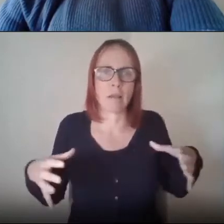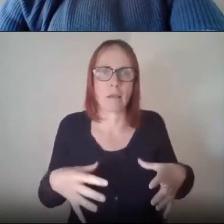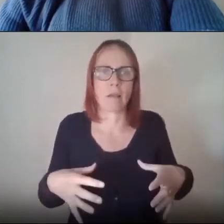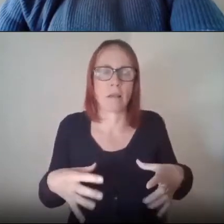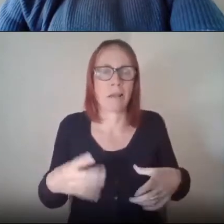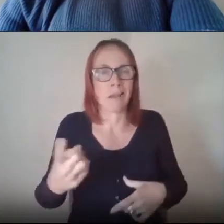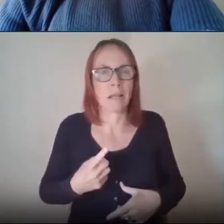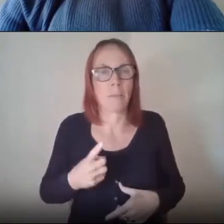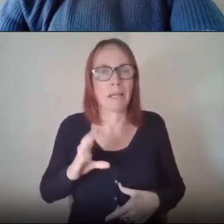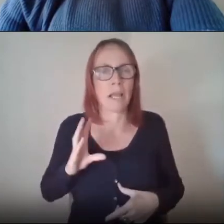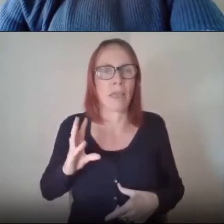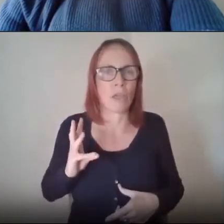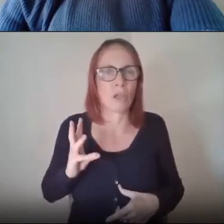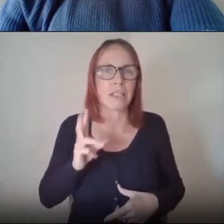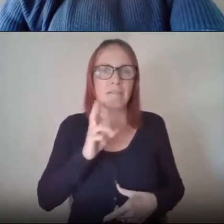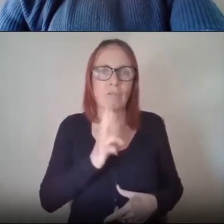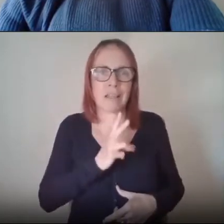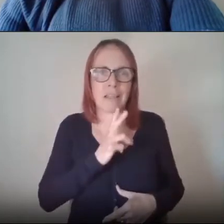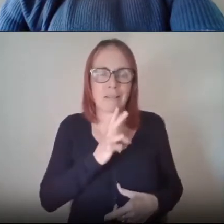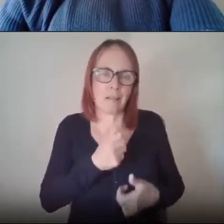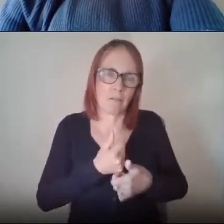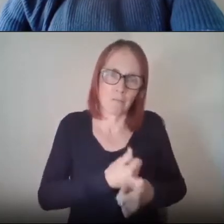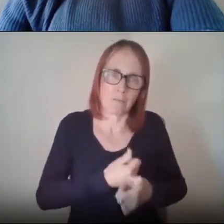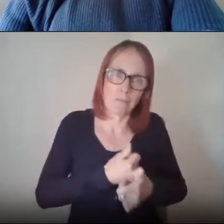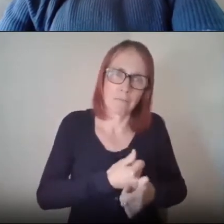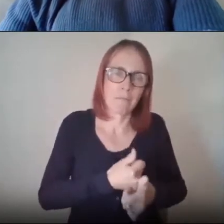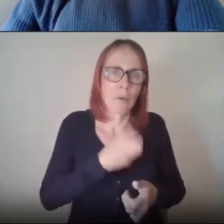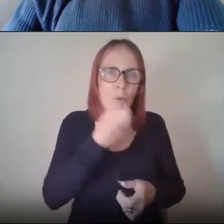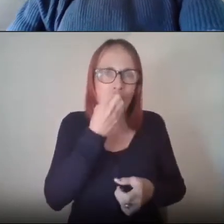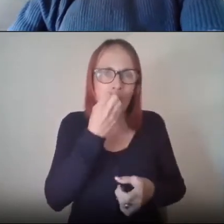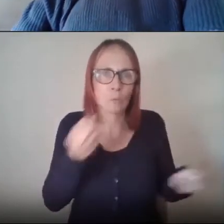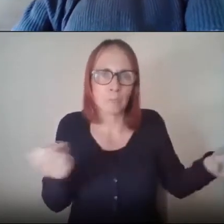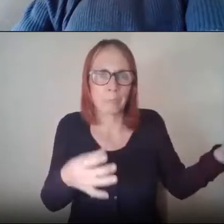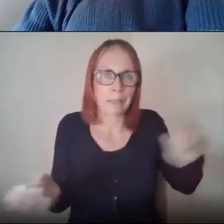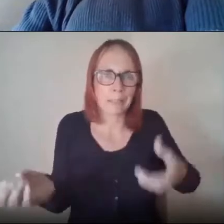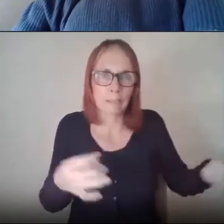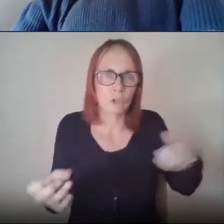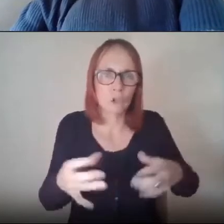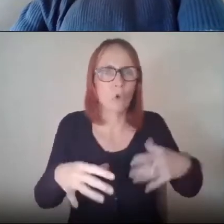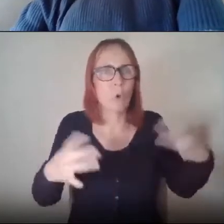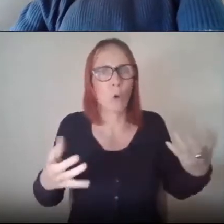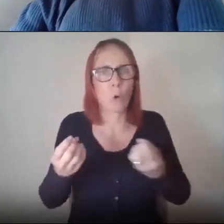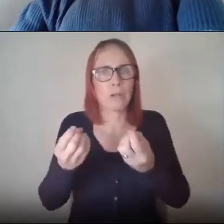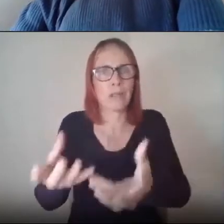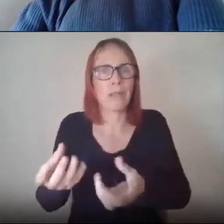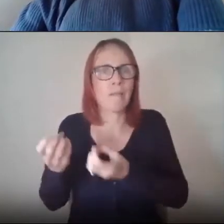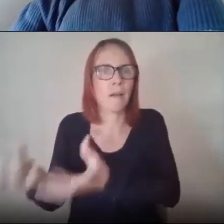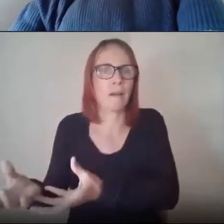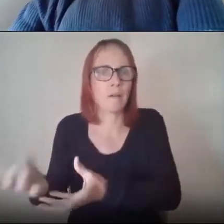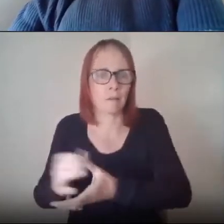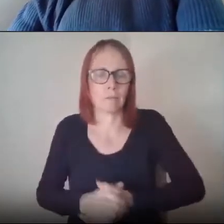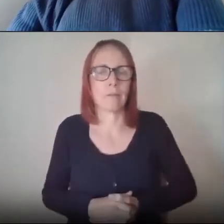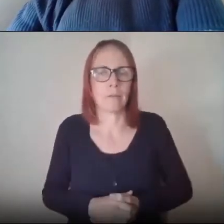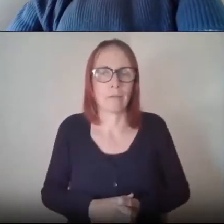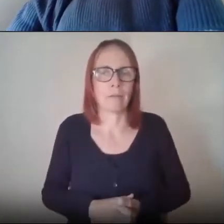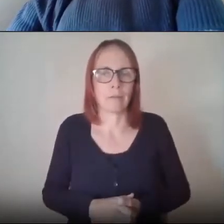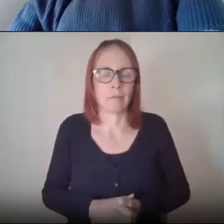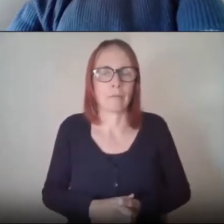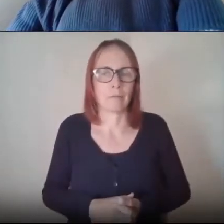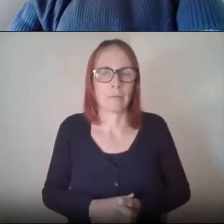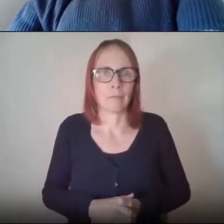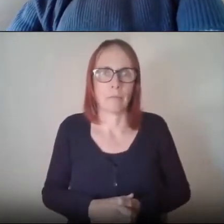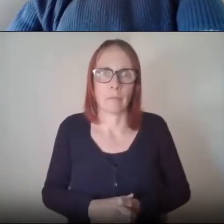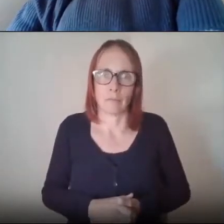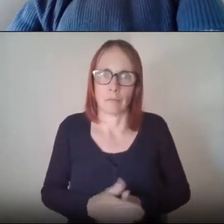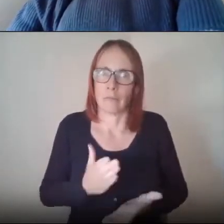friday and either help package and stuff up distribute stuff or deliver and and it's been a real